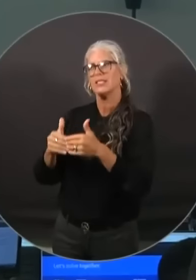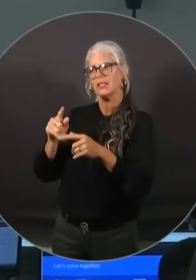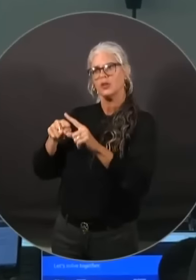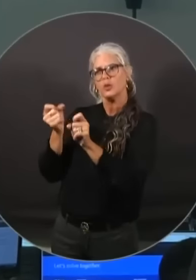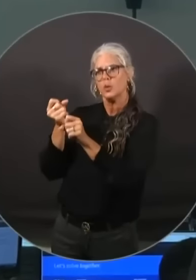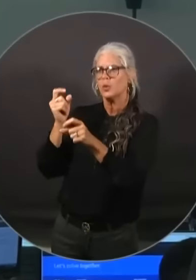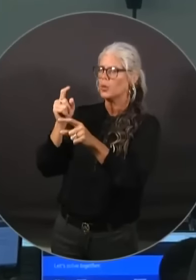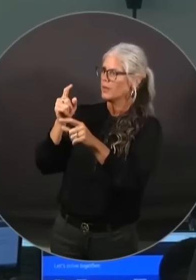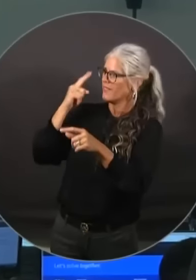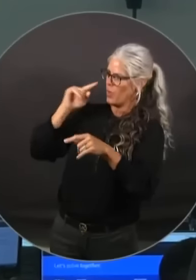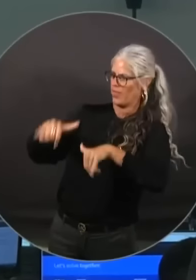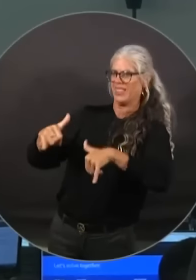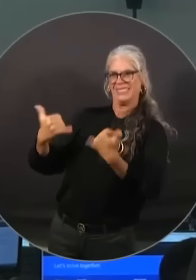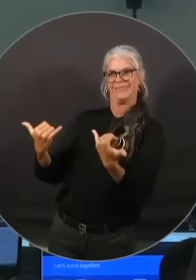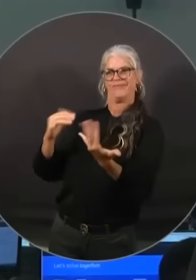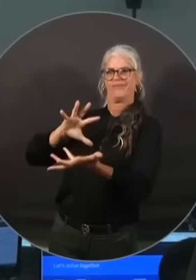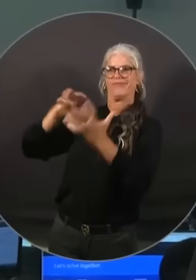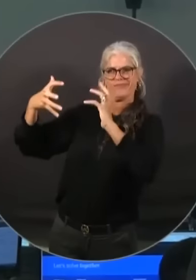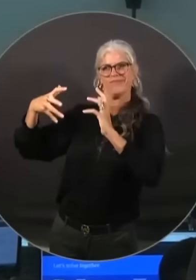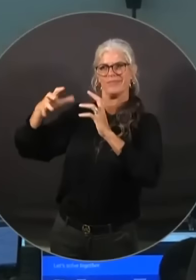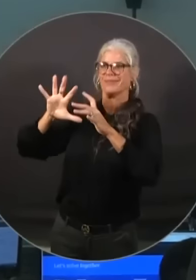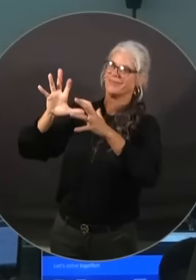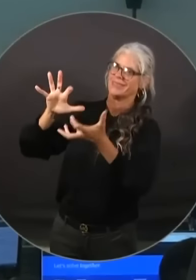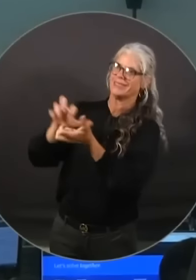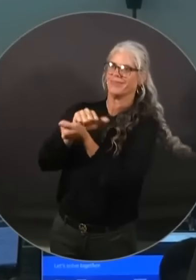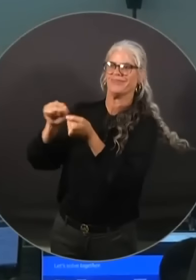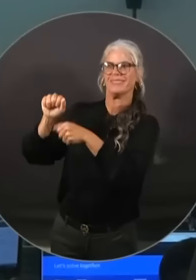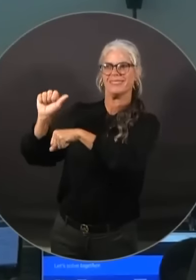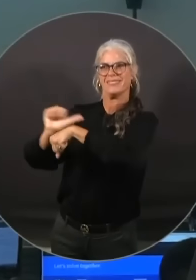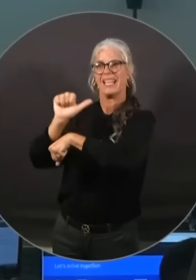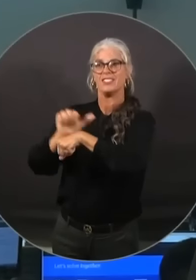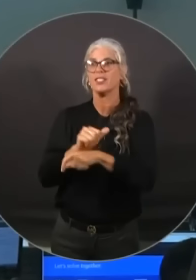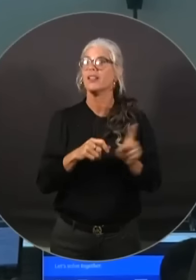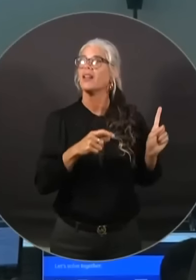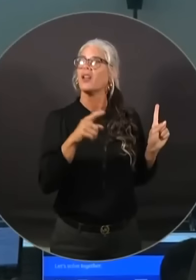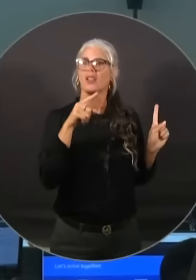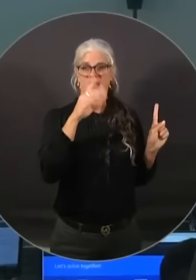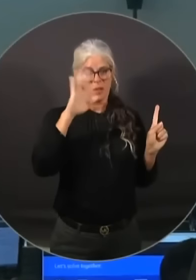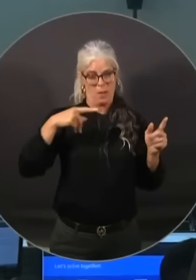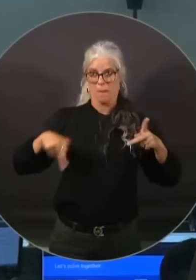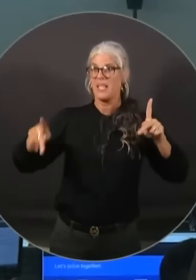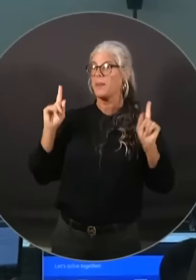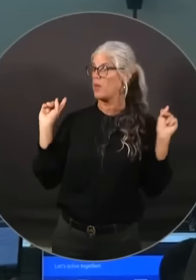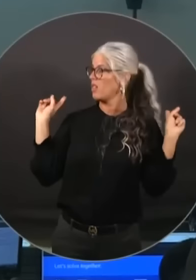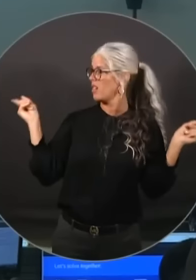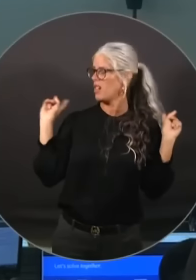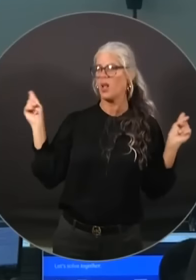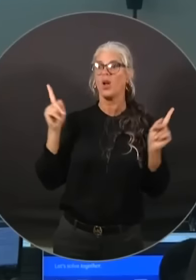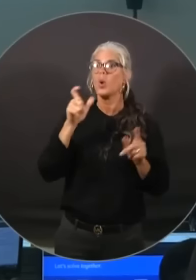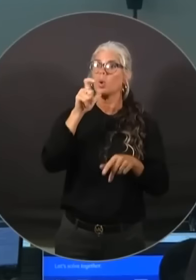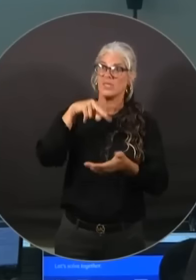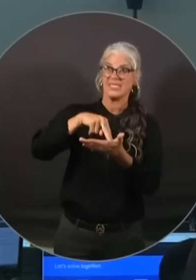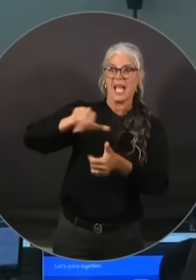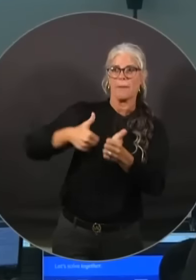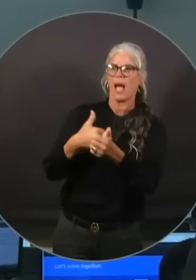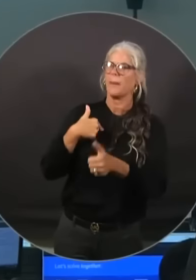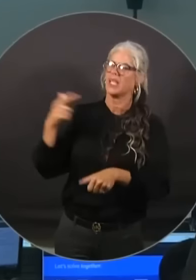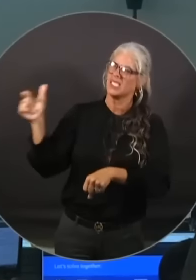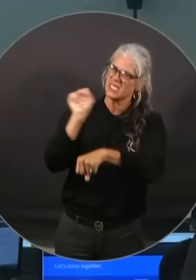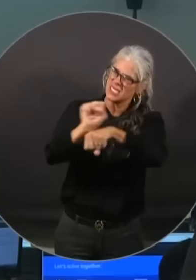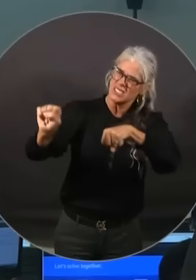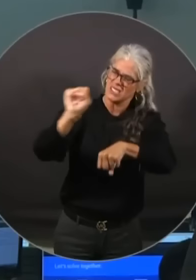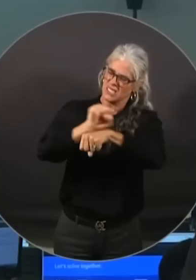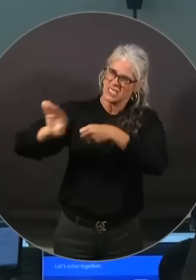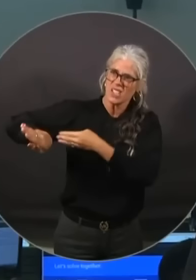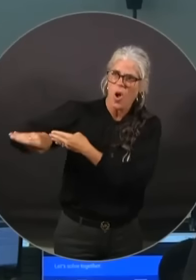at what we do. The men and women that are sitting on that floor behind me worked all night long. Most of them came in at 2 or 3 a.m. this